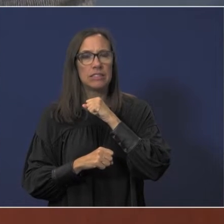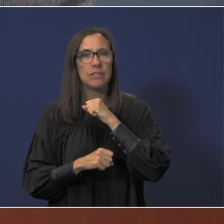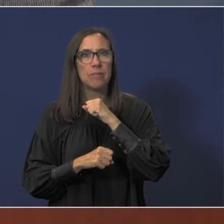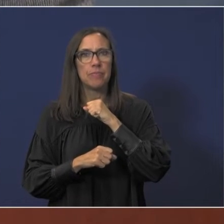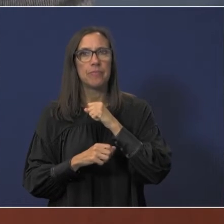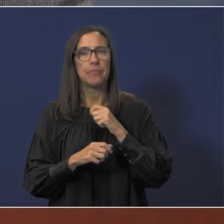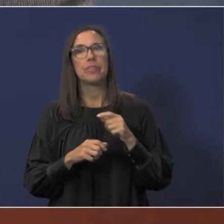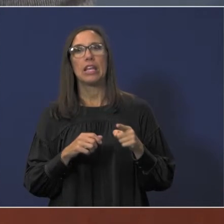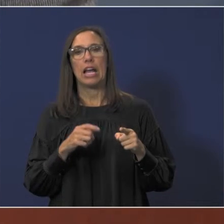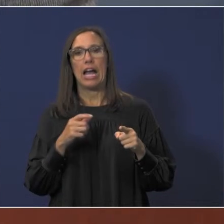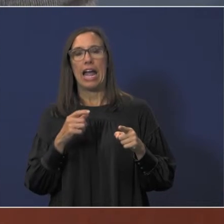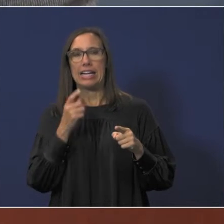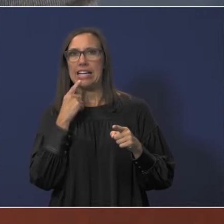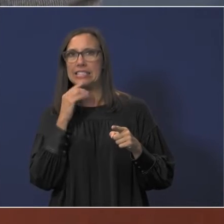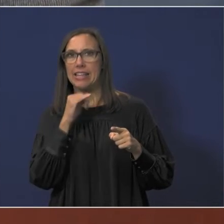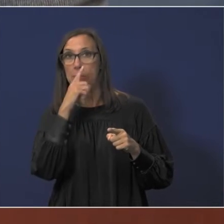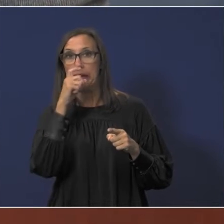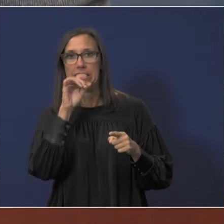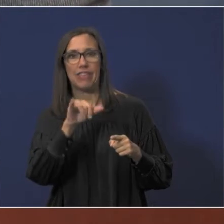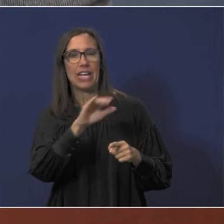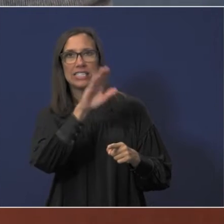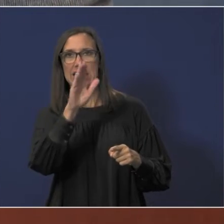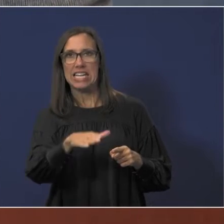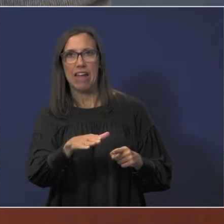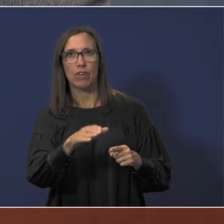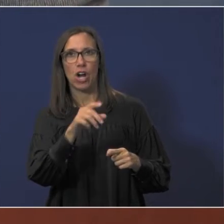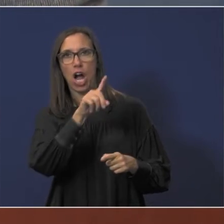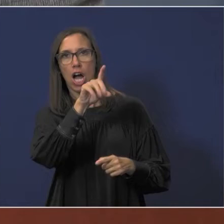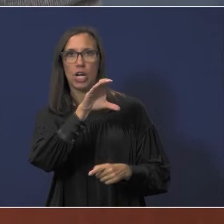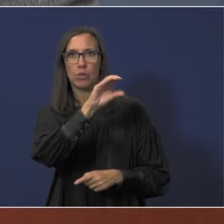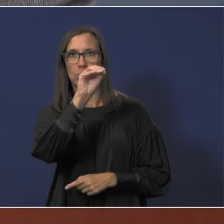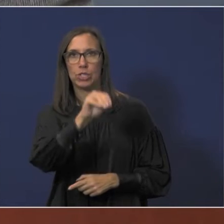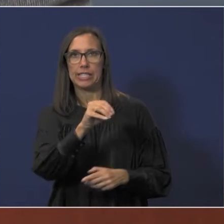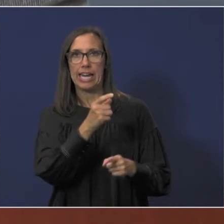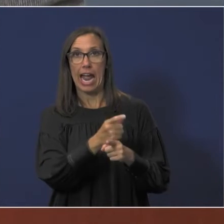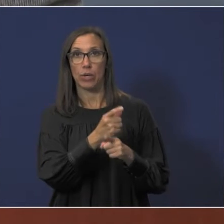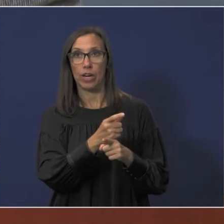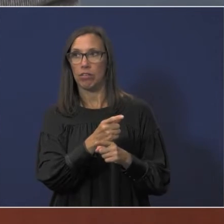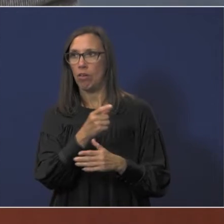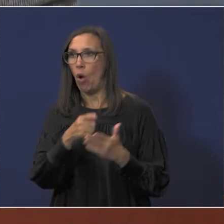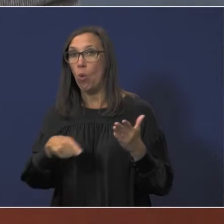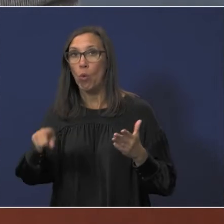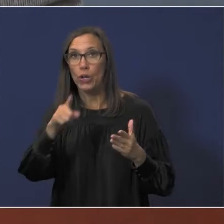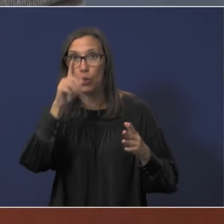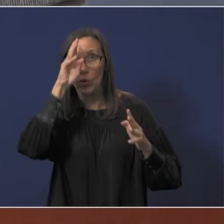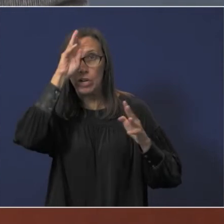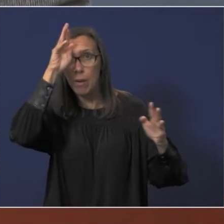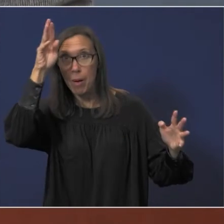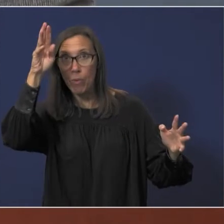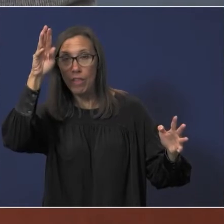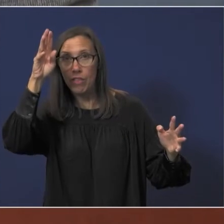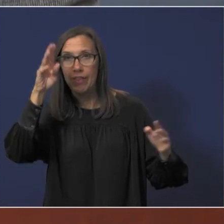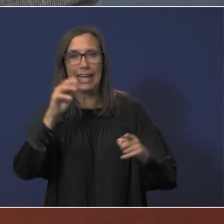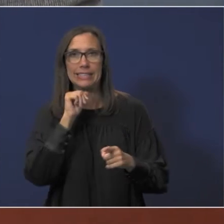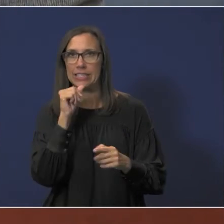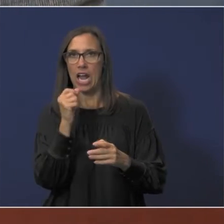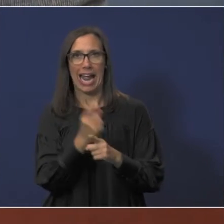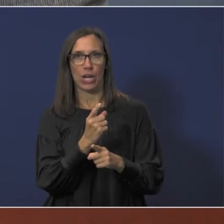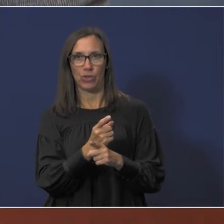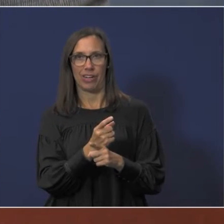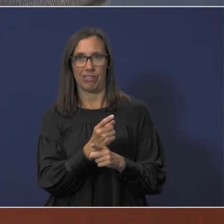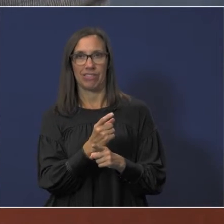up is those are never 100 accurate so whatever you come up with will not be accurate because